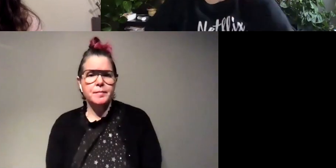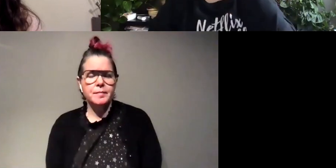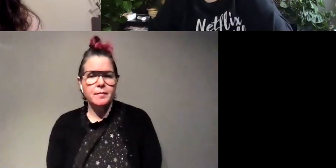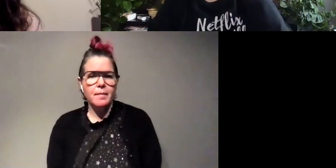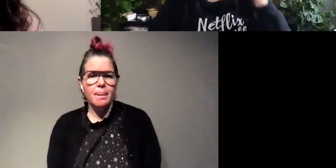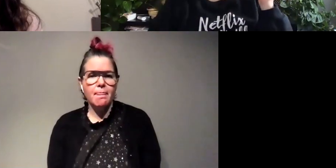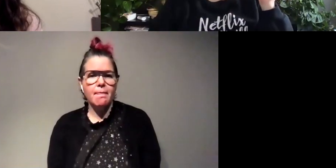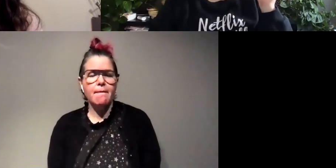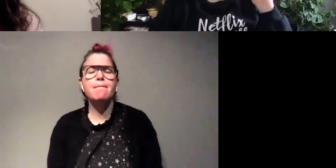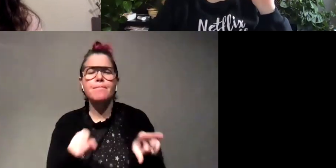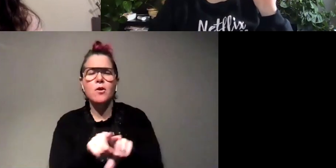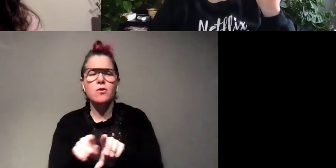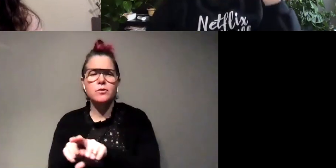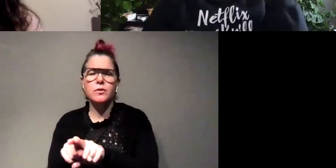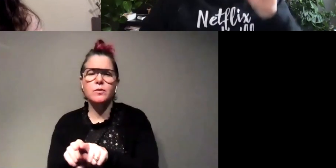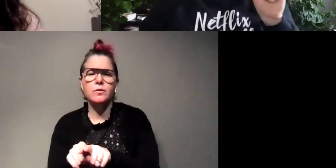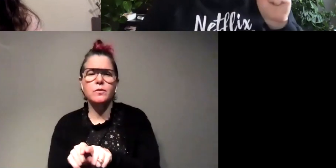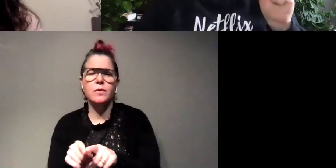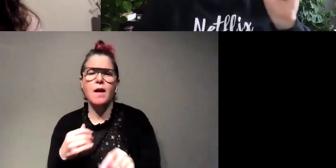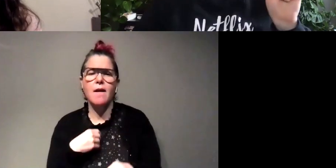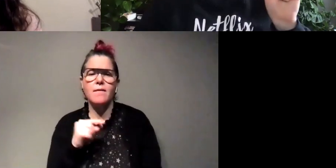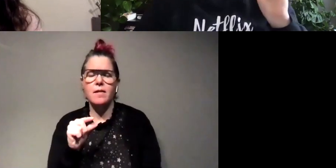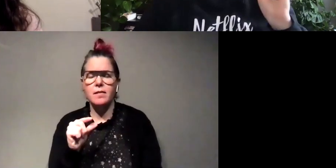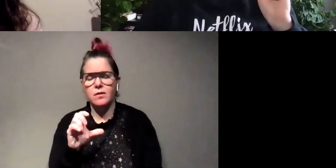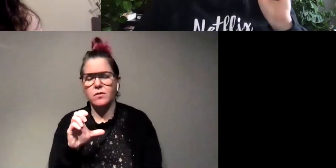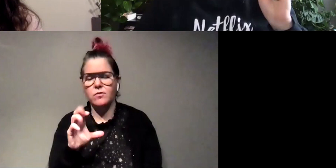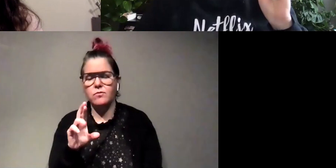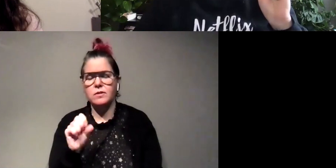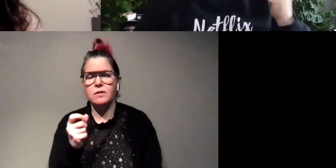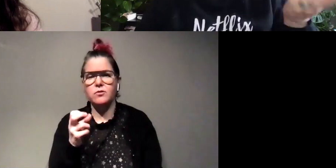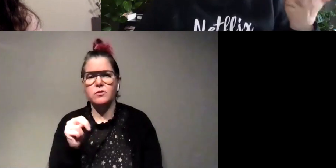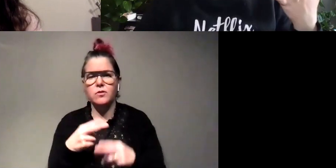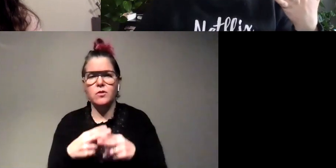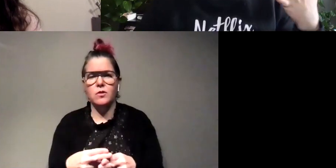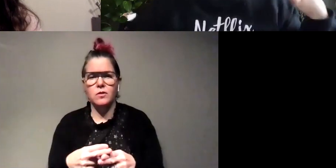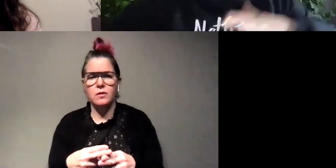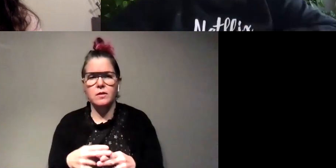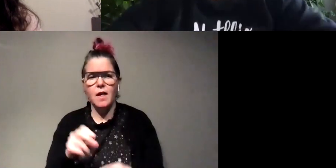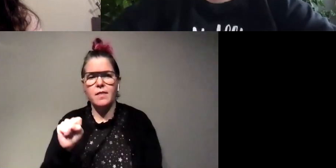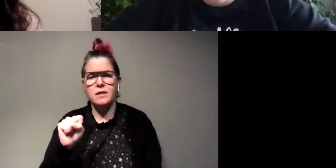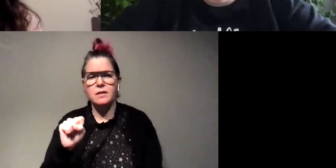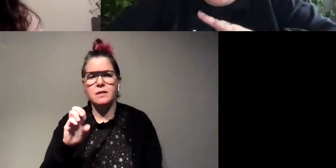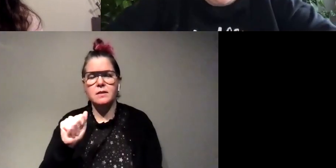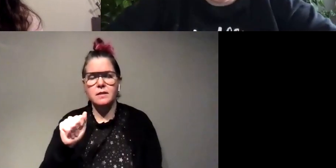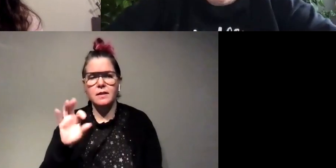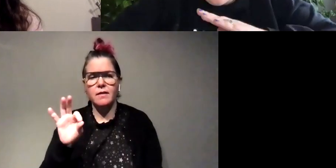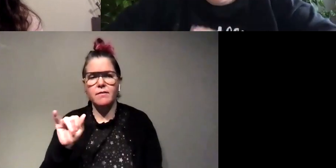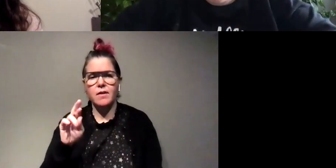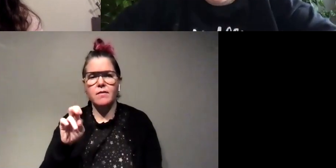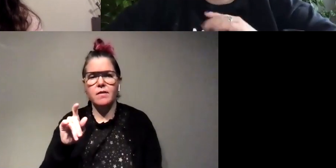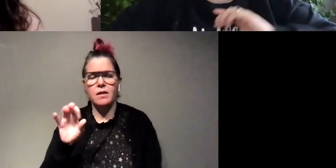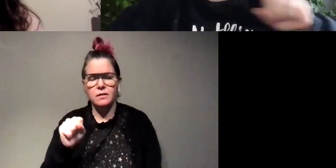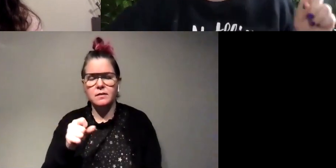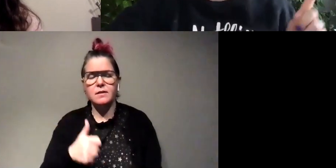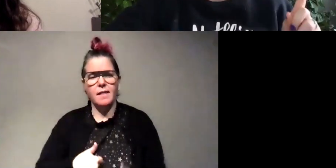also um these little crustaceans called uh i think sea fireflies they live um in japan